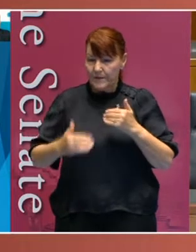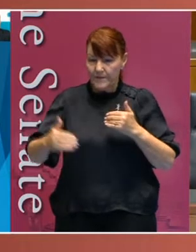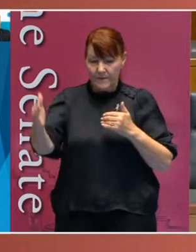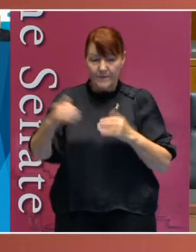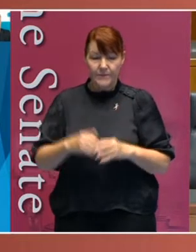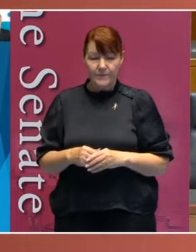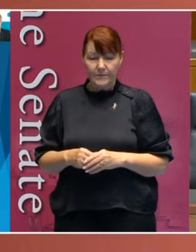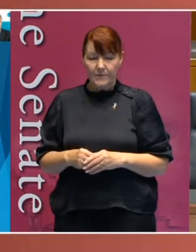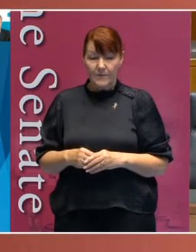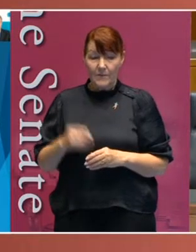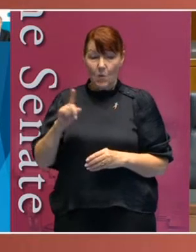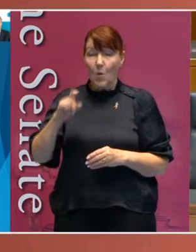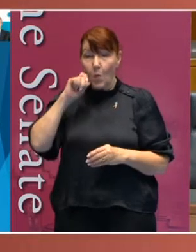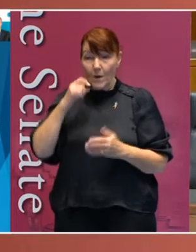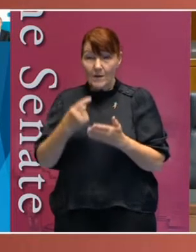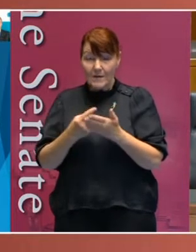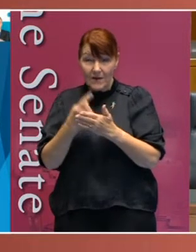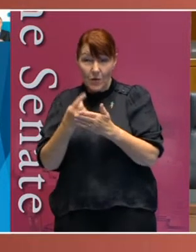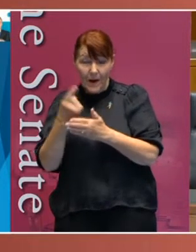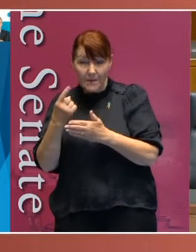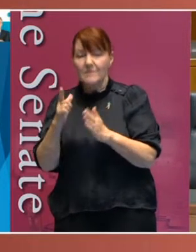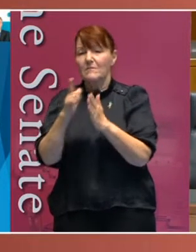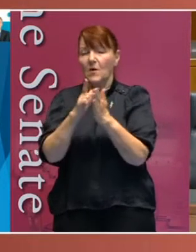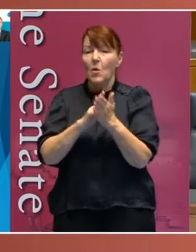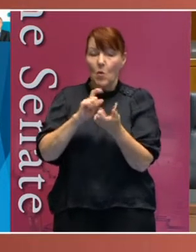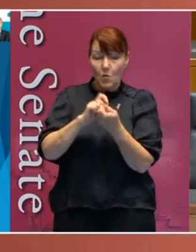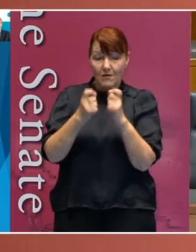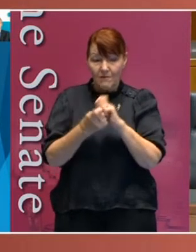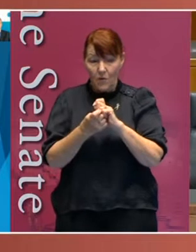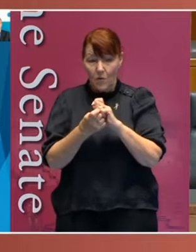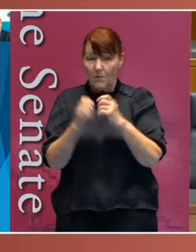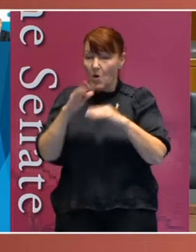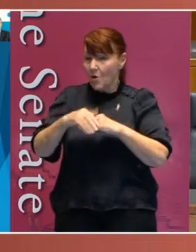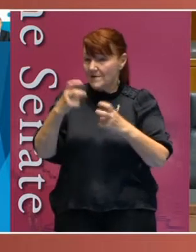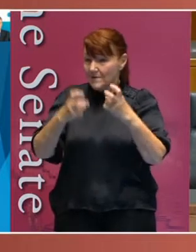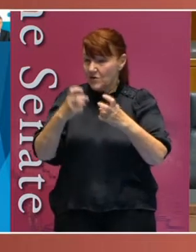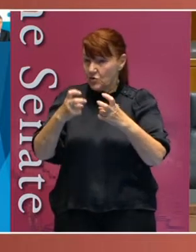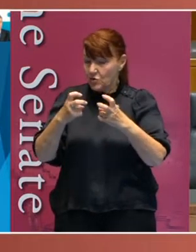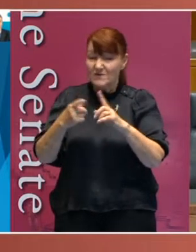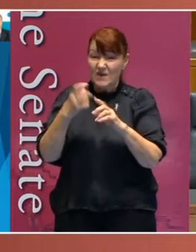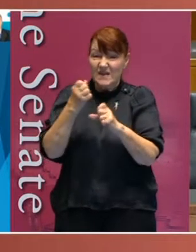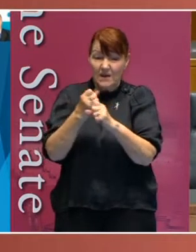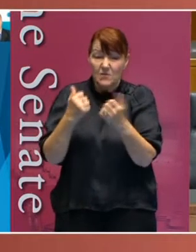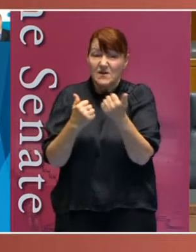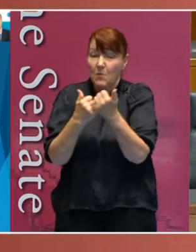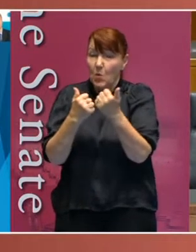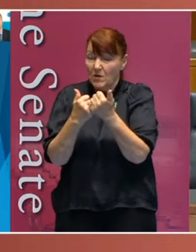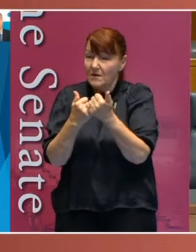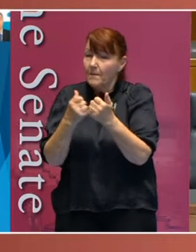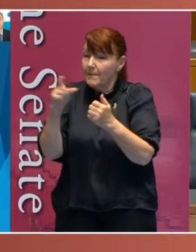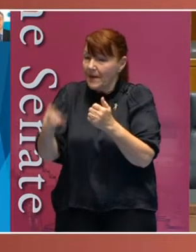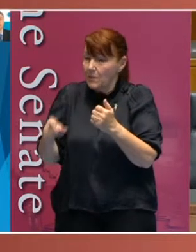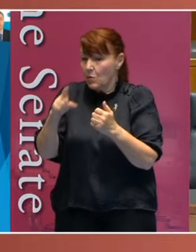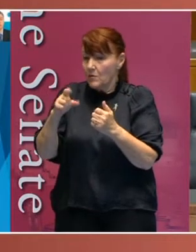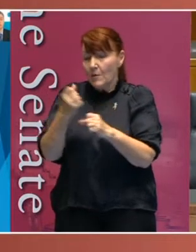will need to take place is that there is law reform on issues such as supported decision making and forced